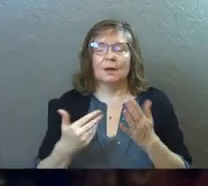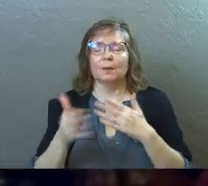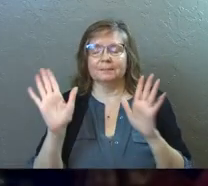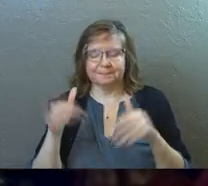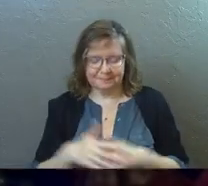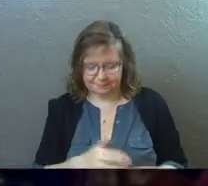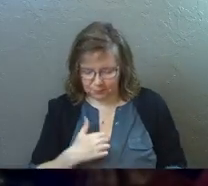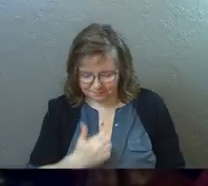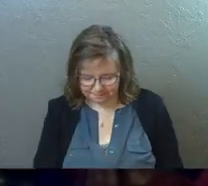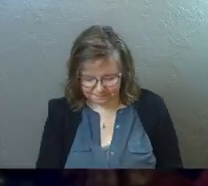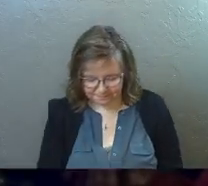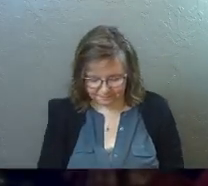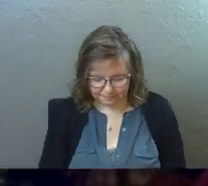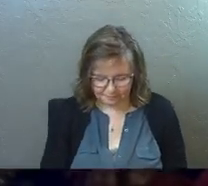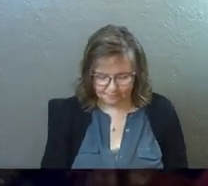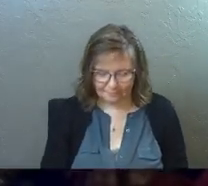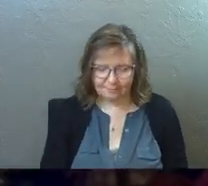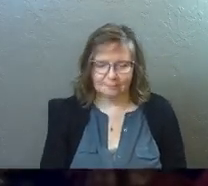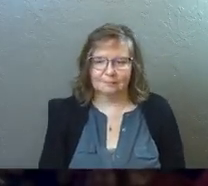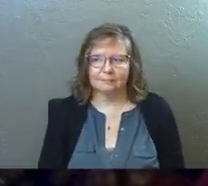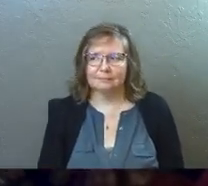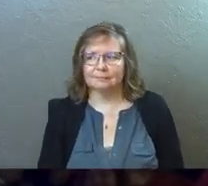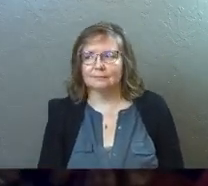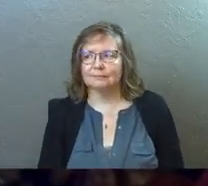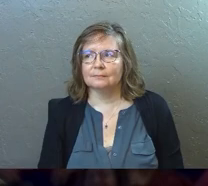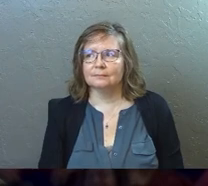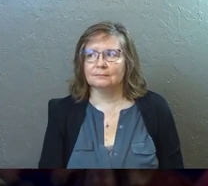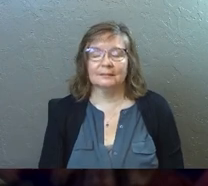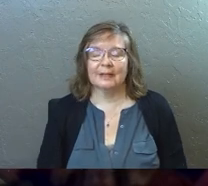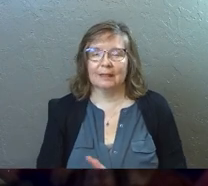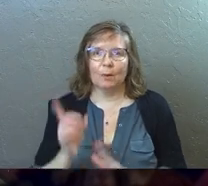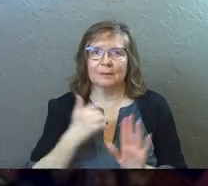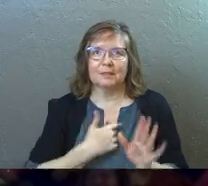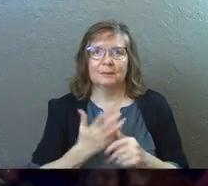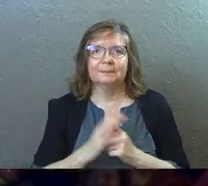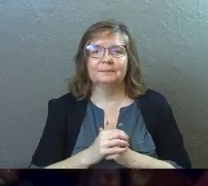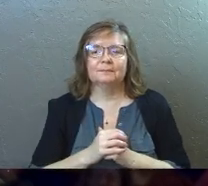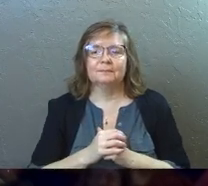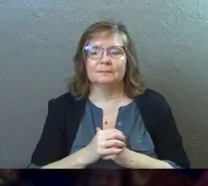Anyway, sorry. Sorry. In the moment.